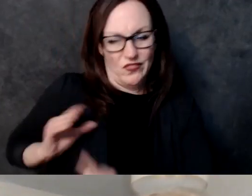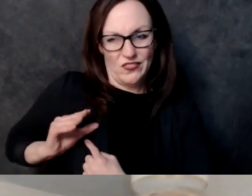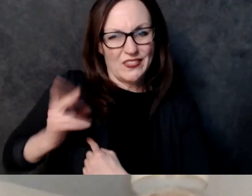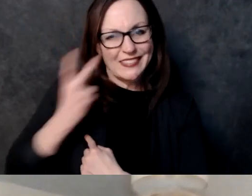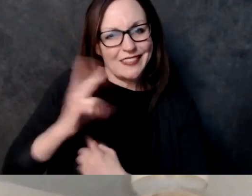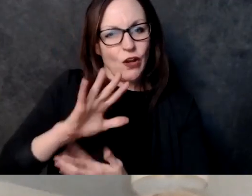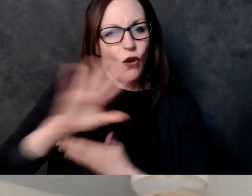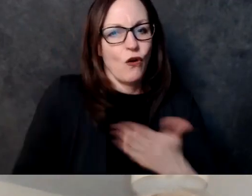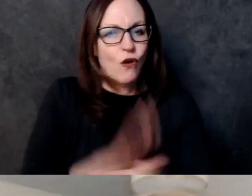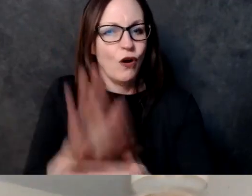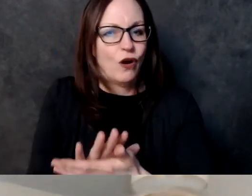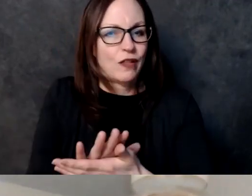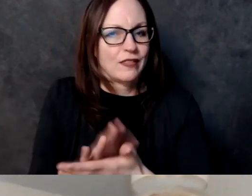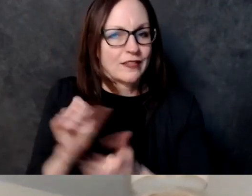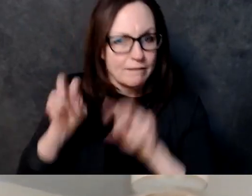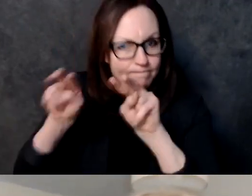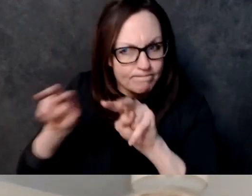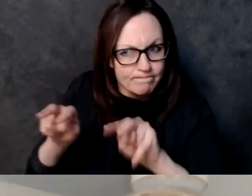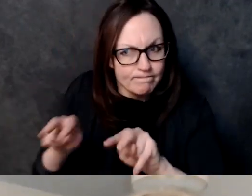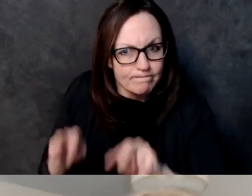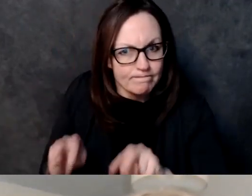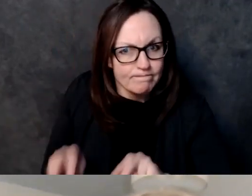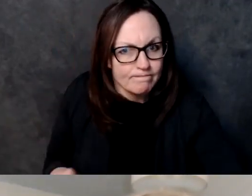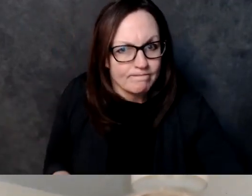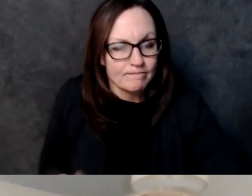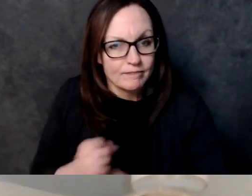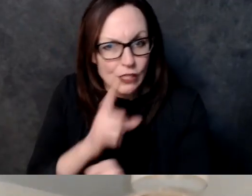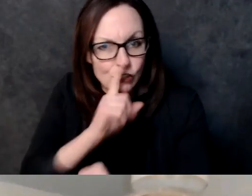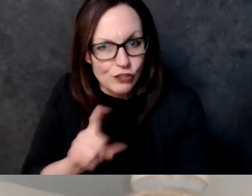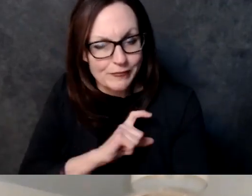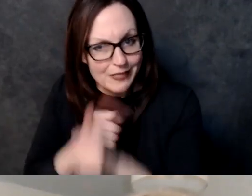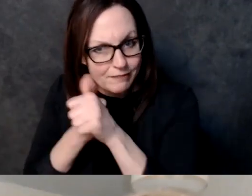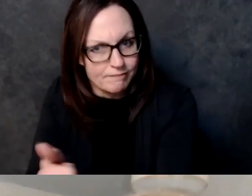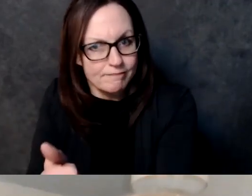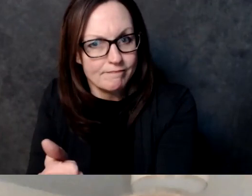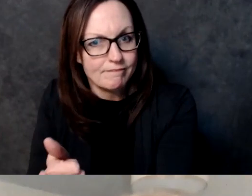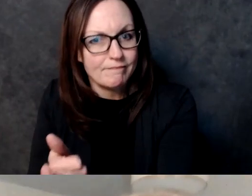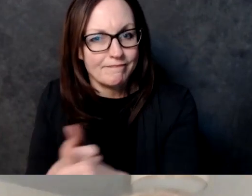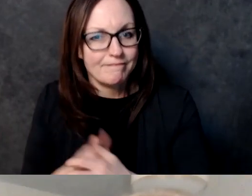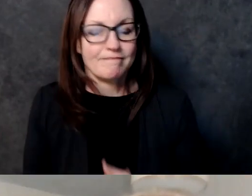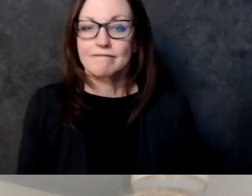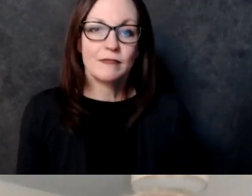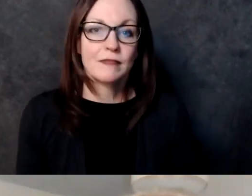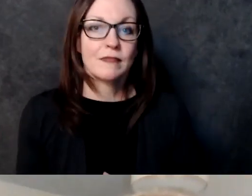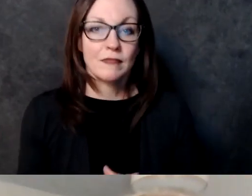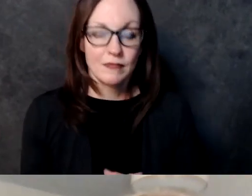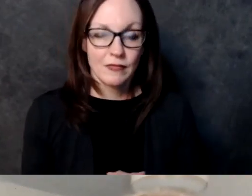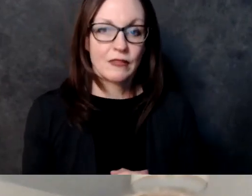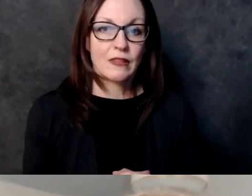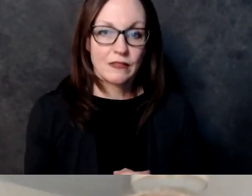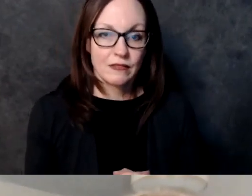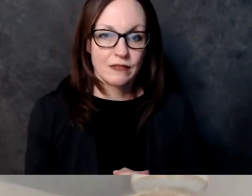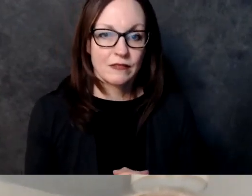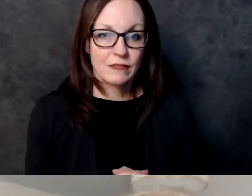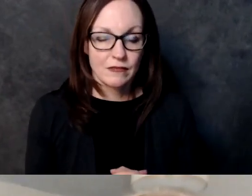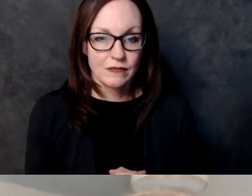recommendations and ended up voting against it uh these study committees usually pass unanimous um bills but basically all they